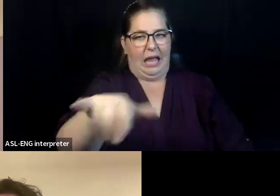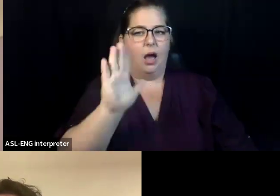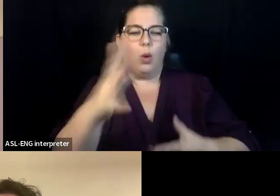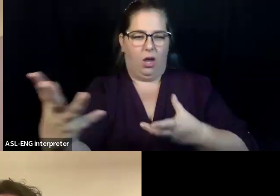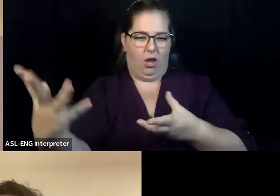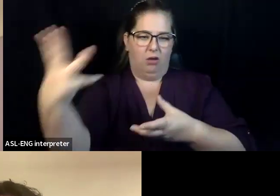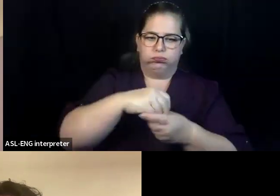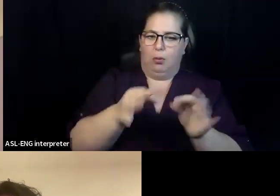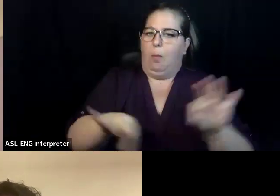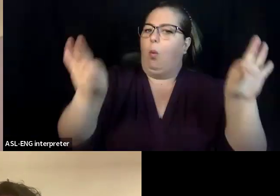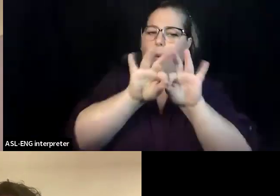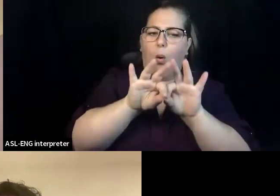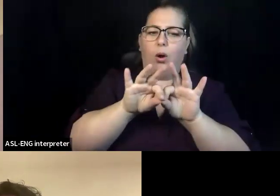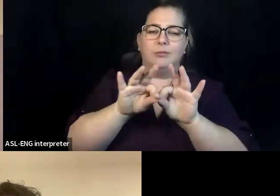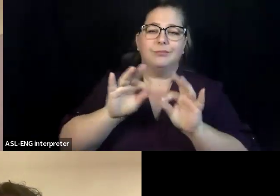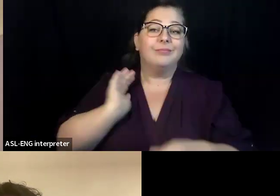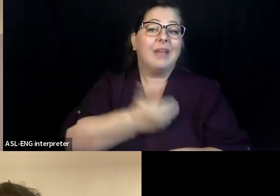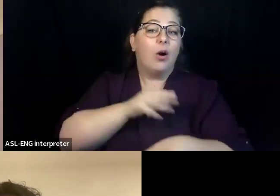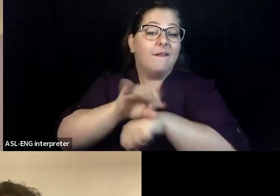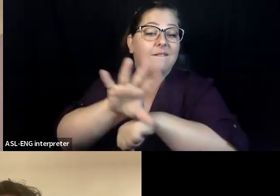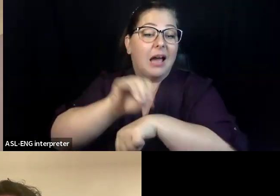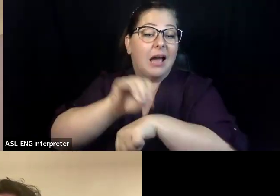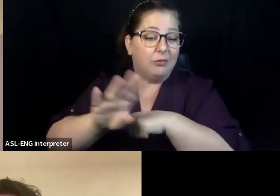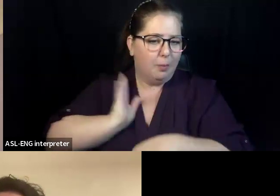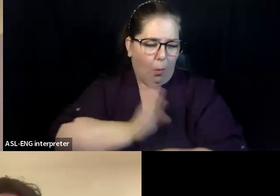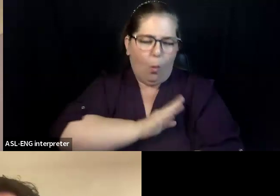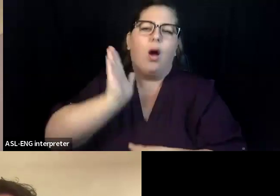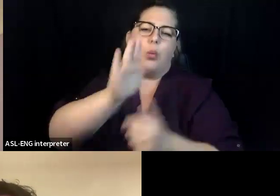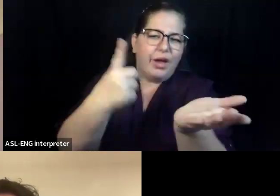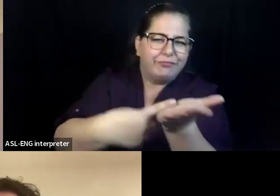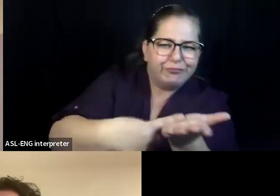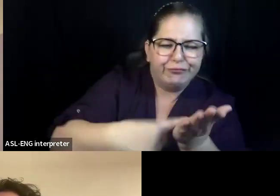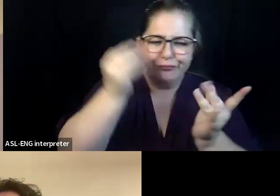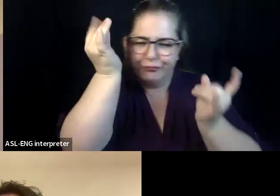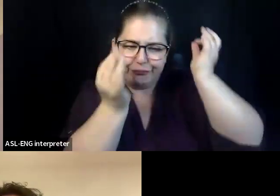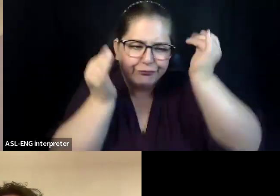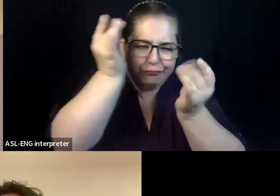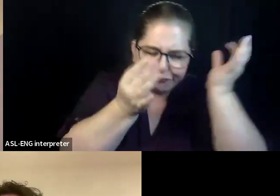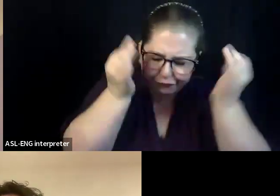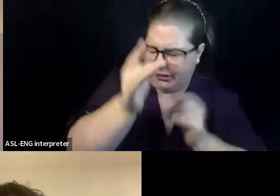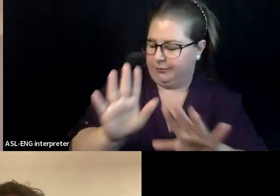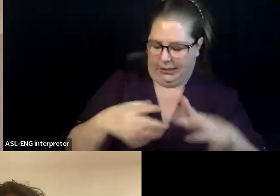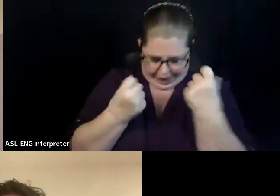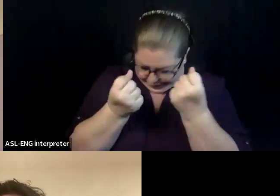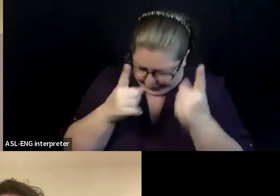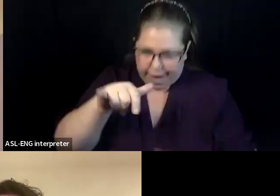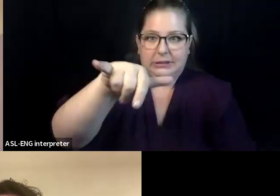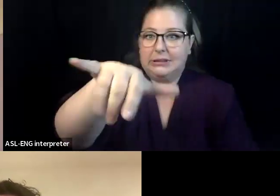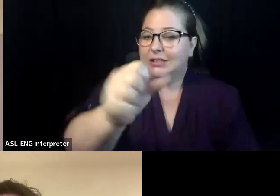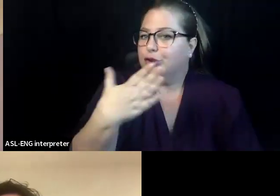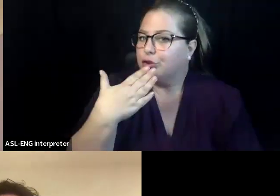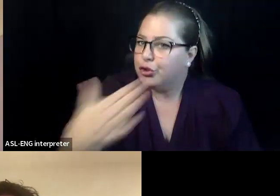but absolutely share your concern around scents, even just personally, um, and definitely